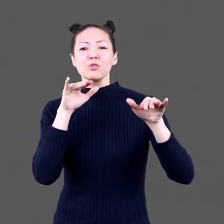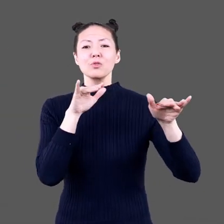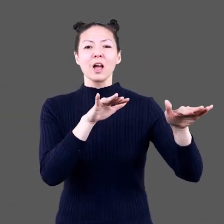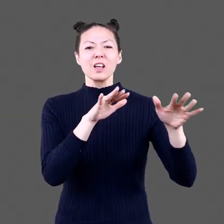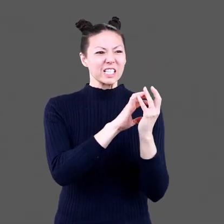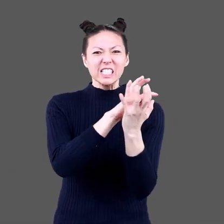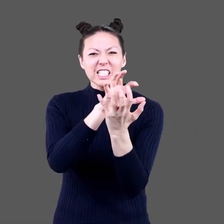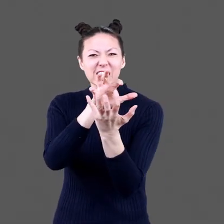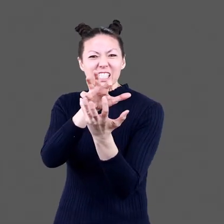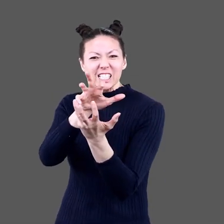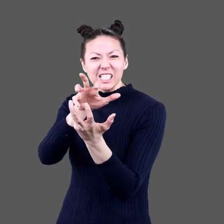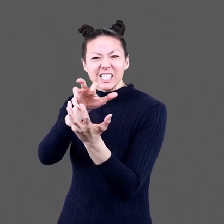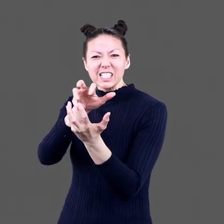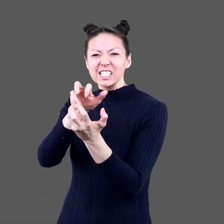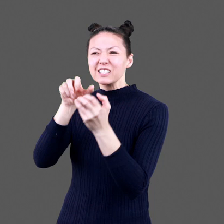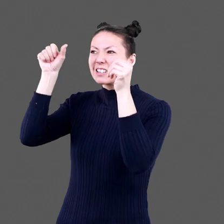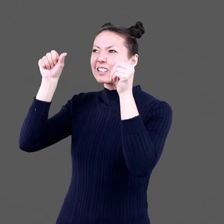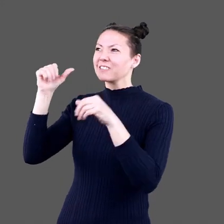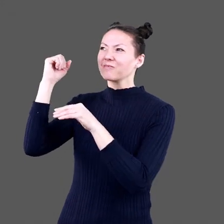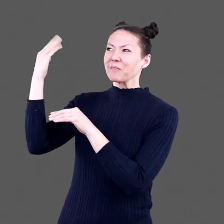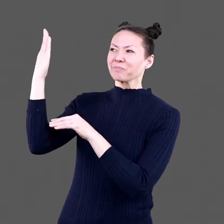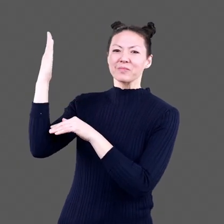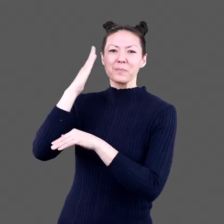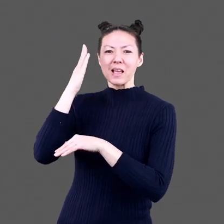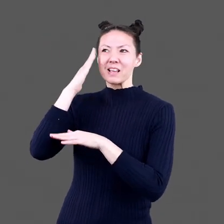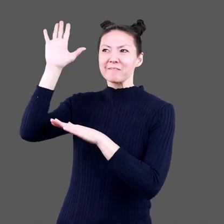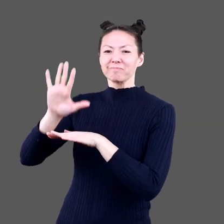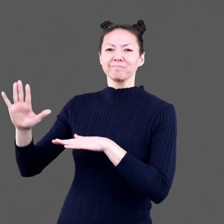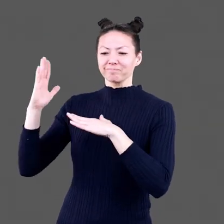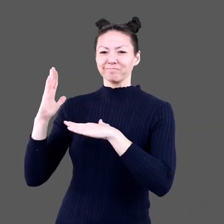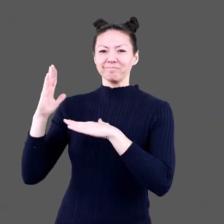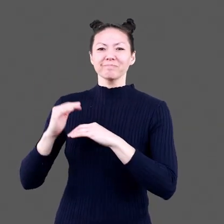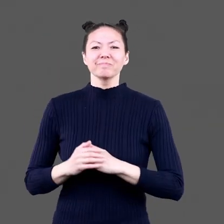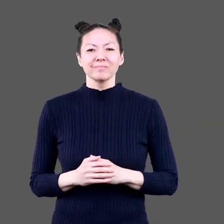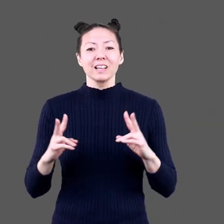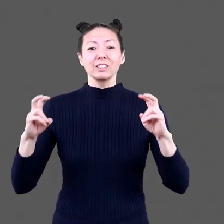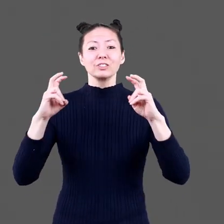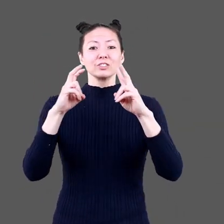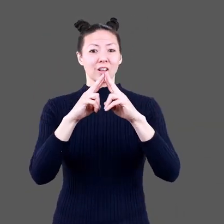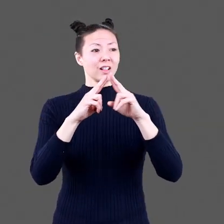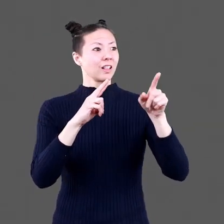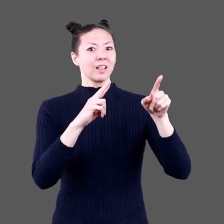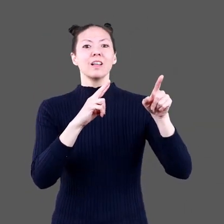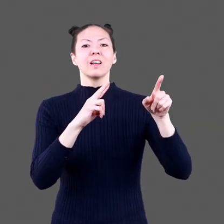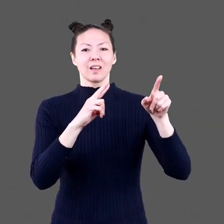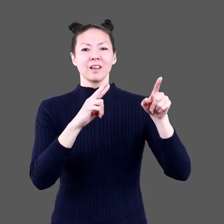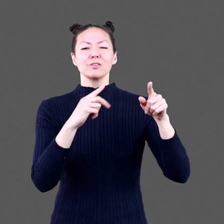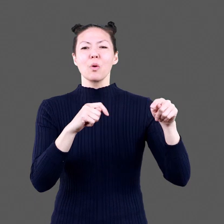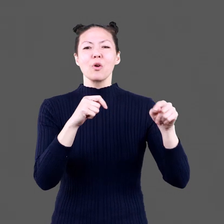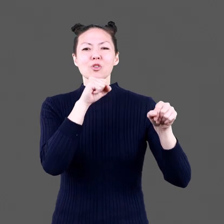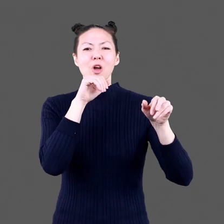of a dragon bearing its teeth Hangs on the wall above a bed Castle spires rise atop the bedposts